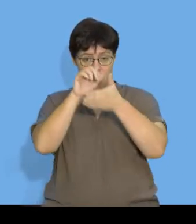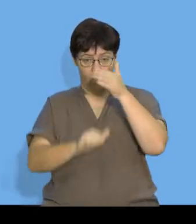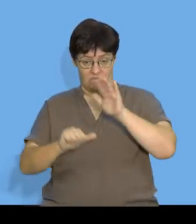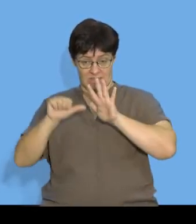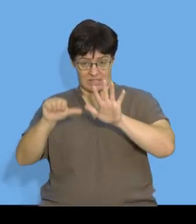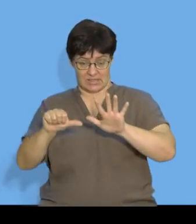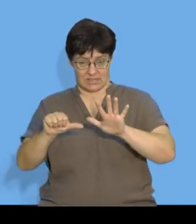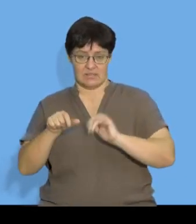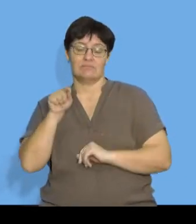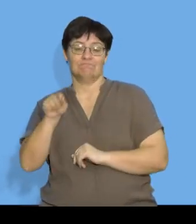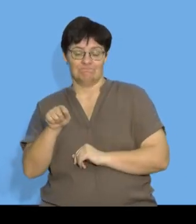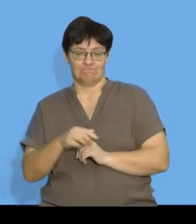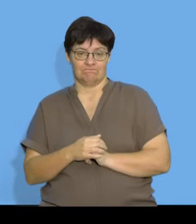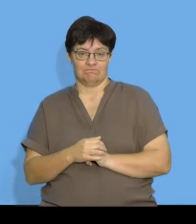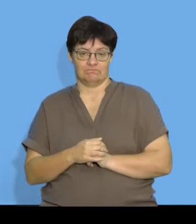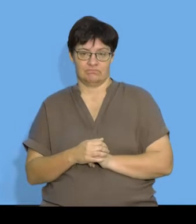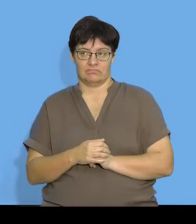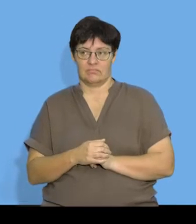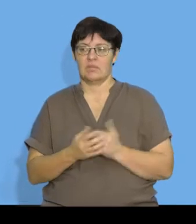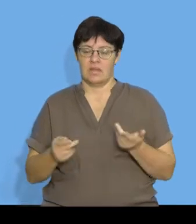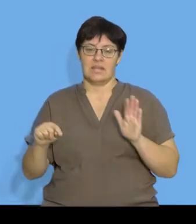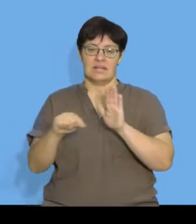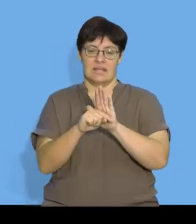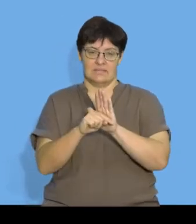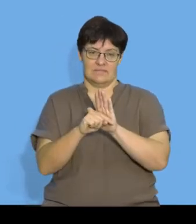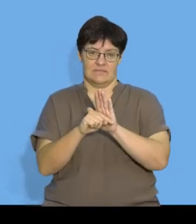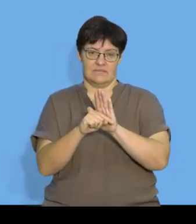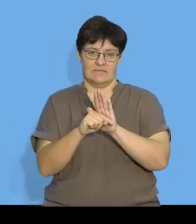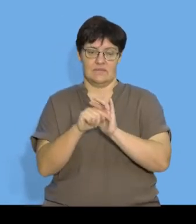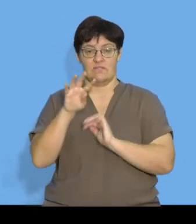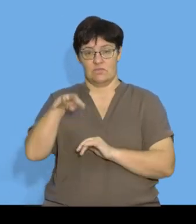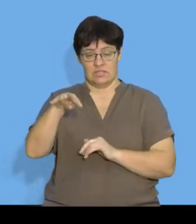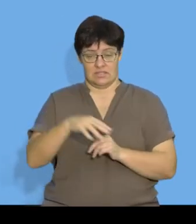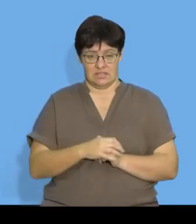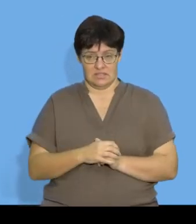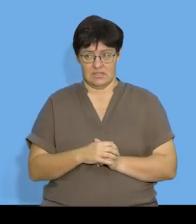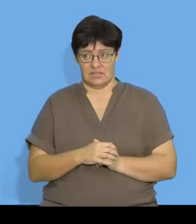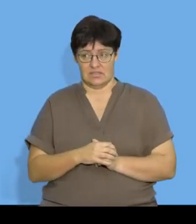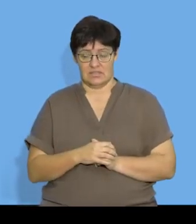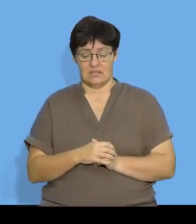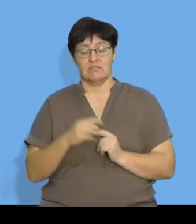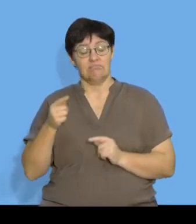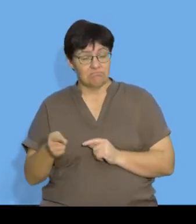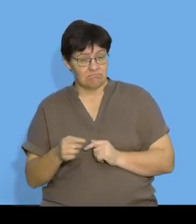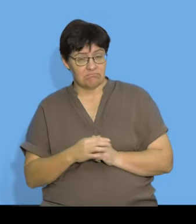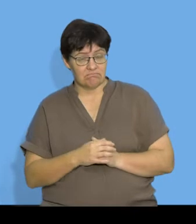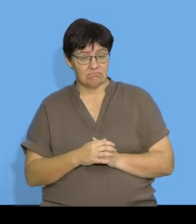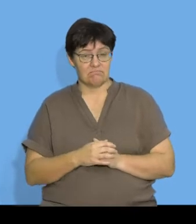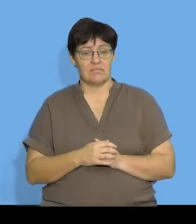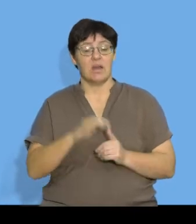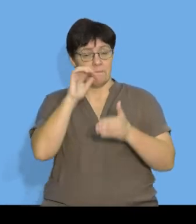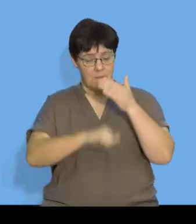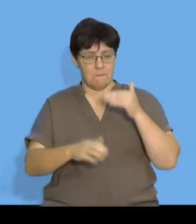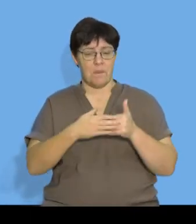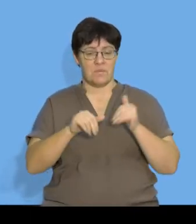here. Negative 8 minus 6 will give me negative 14. Then, I'm going to subtract 6